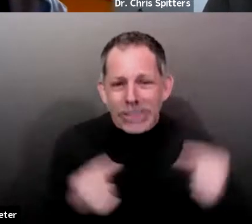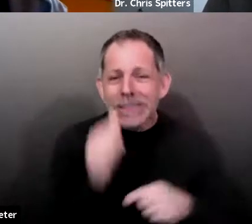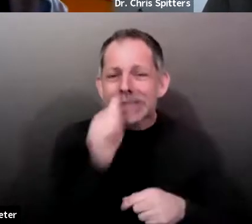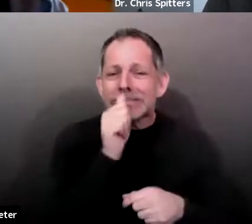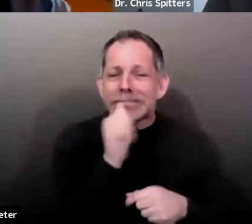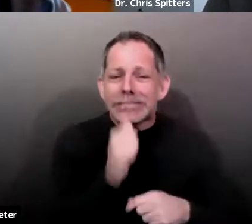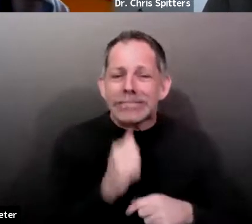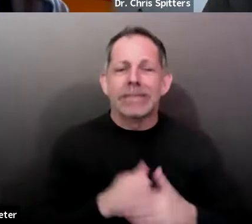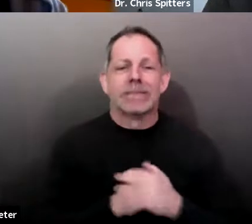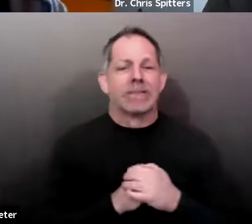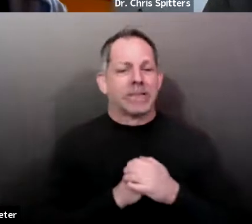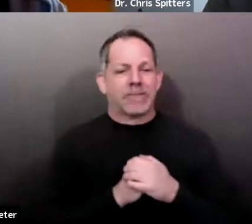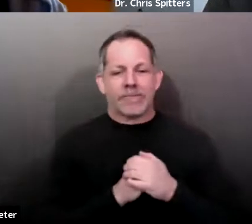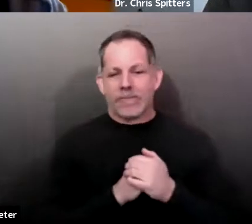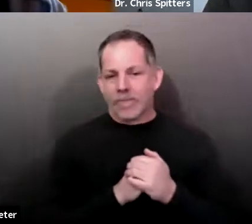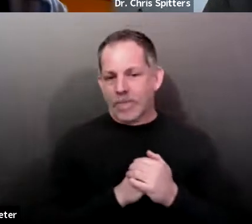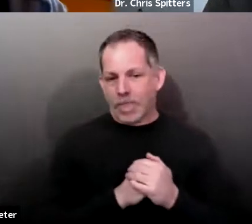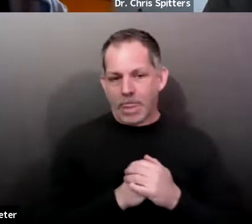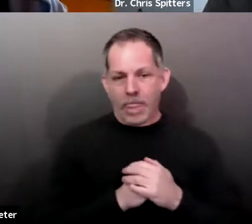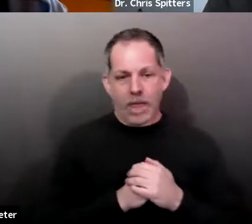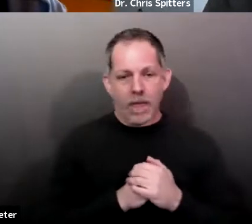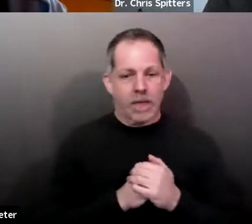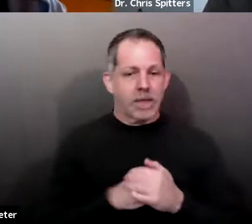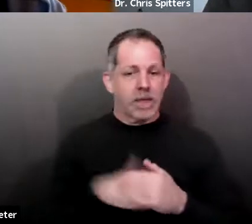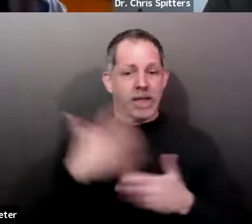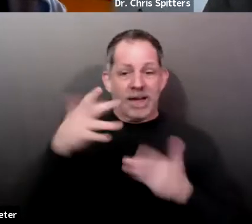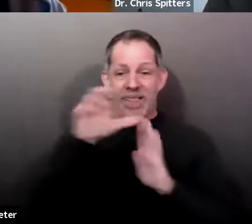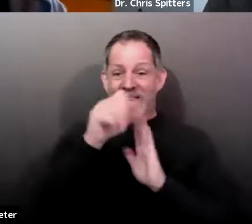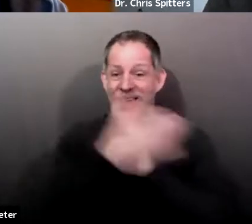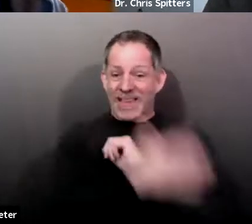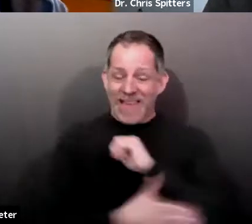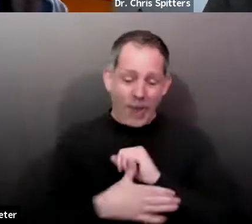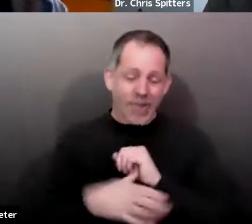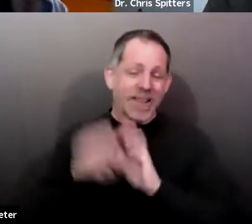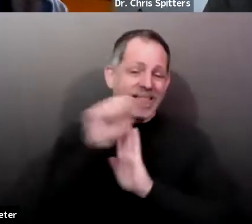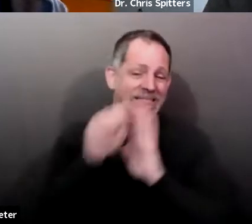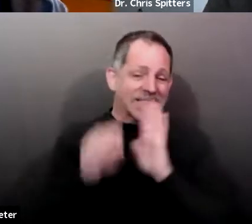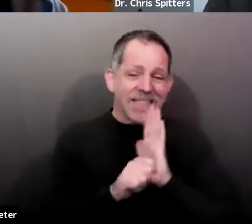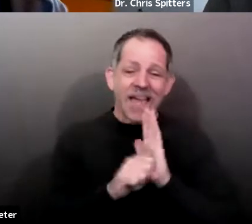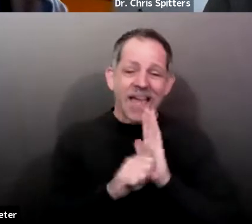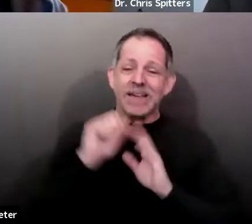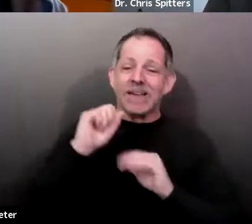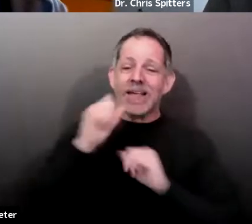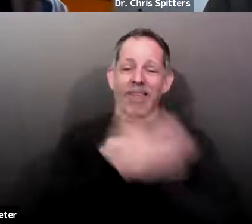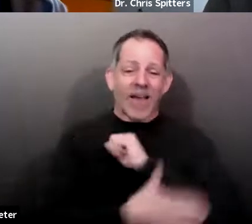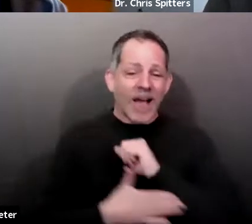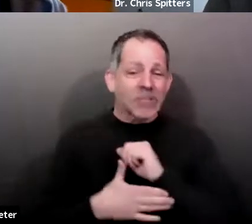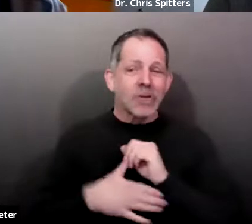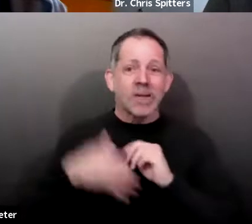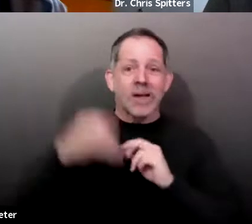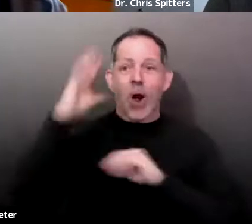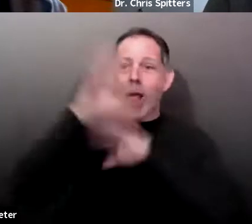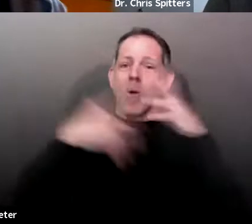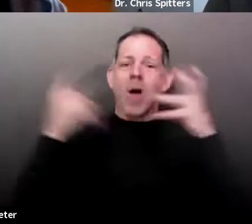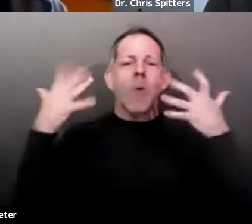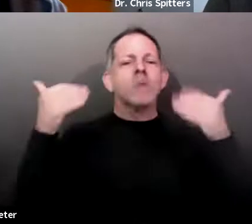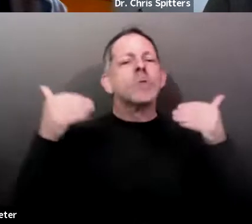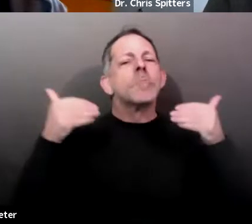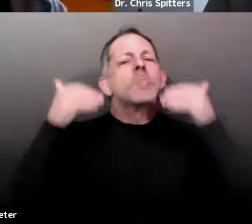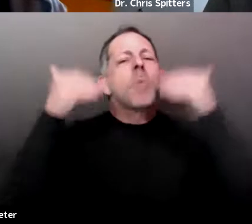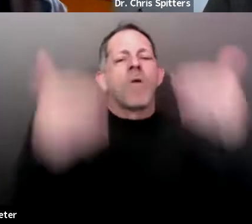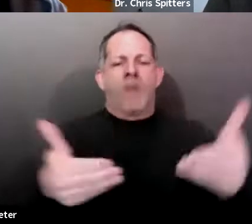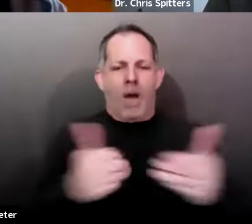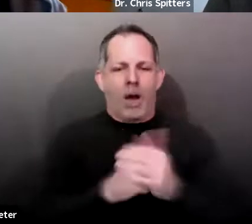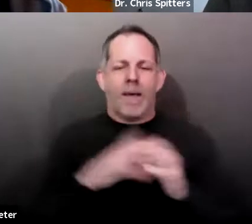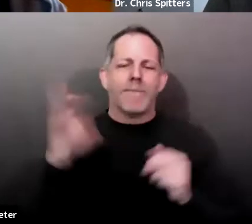and state and the world, frankly, but so we're anxious to move on, uh, pushing the vaccines out as